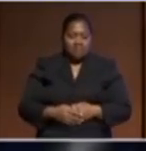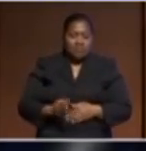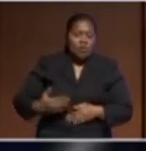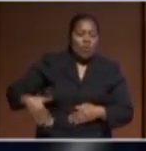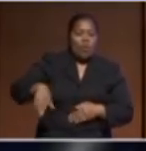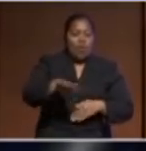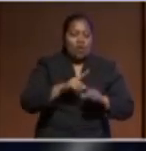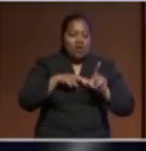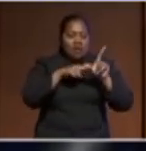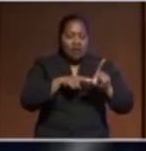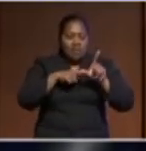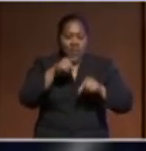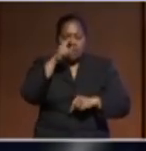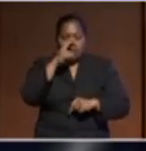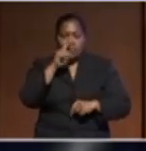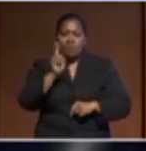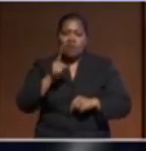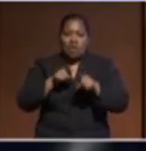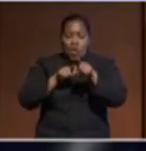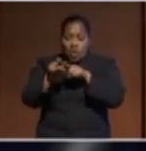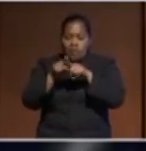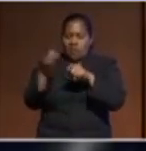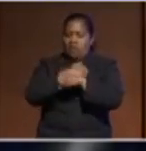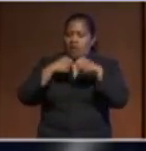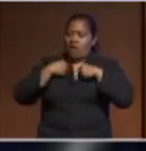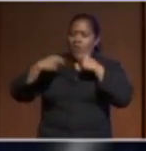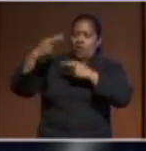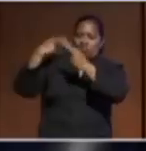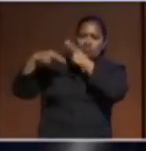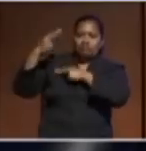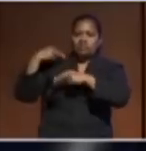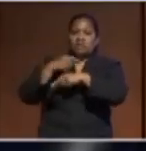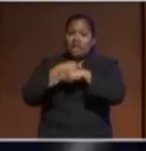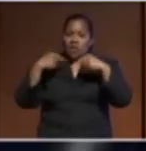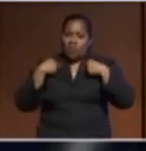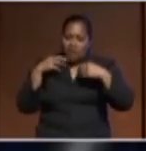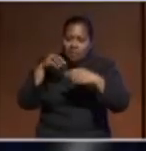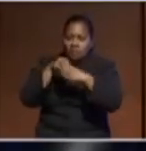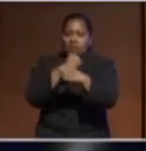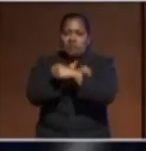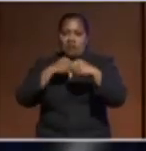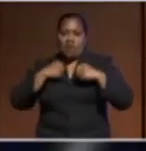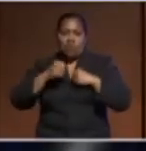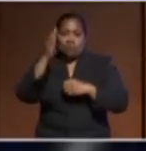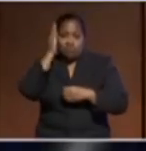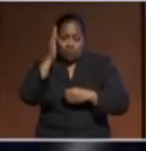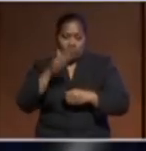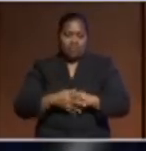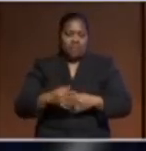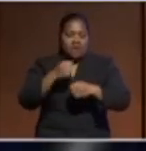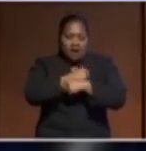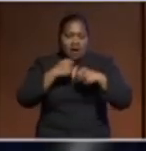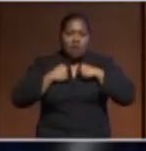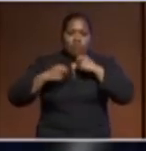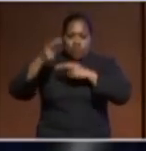young people learn our history. We are embedding it in our schools and learning our history means learning, of